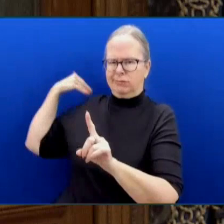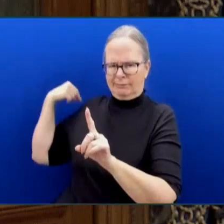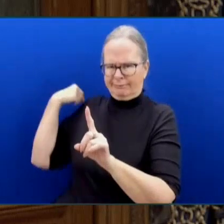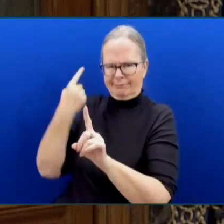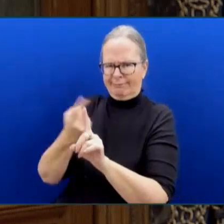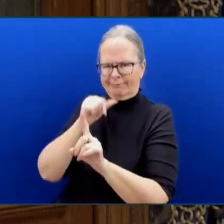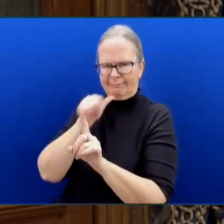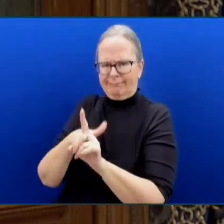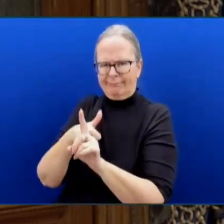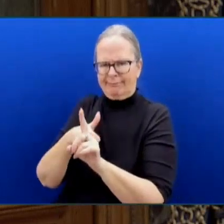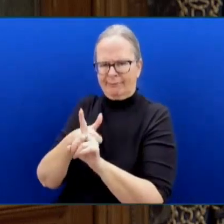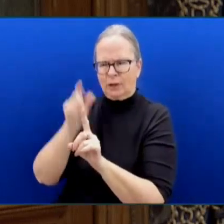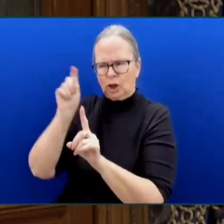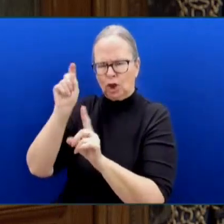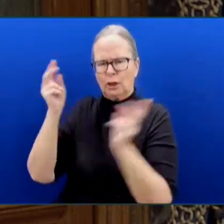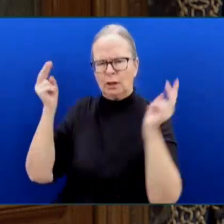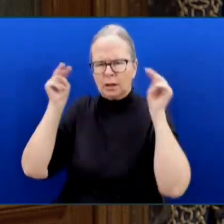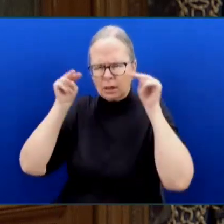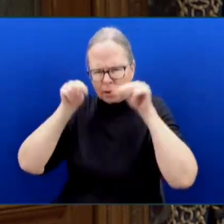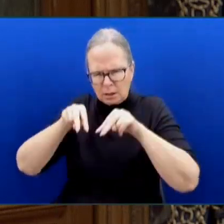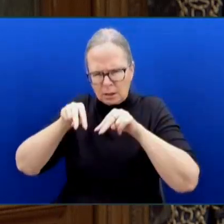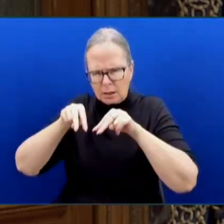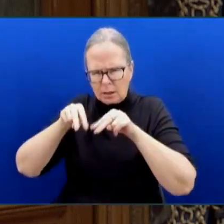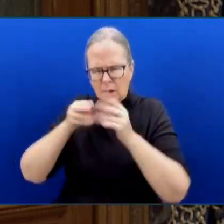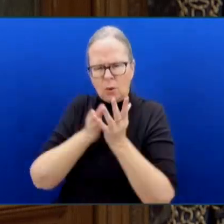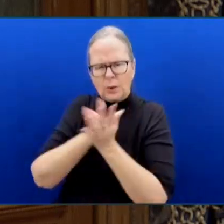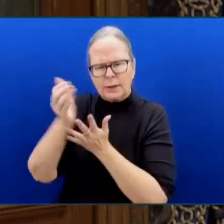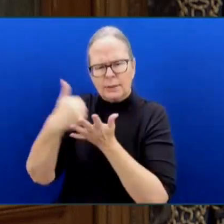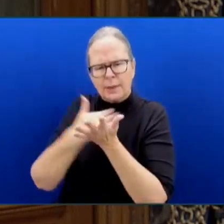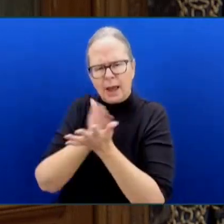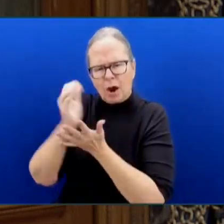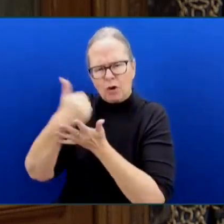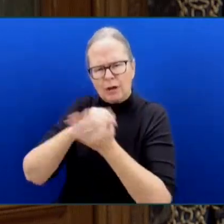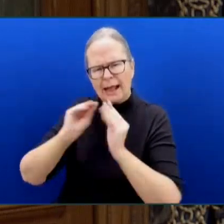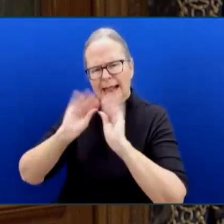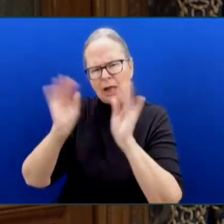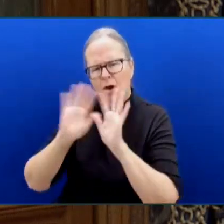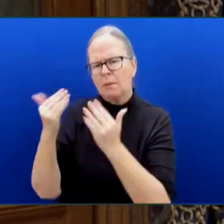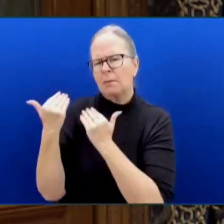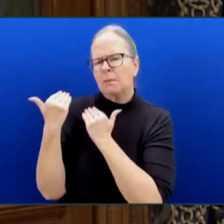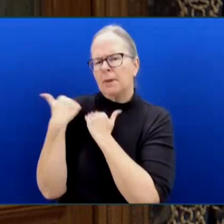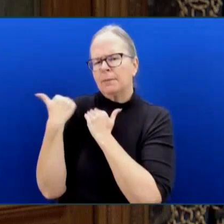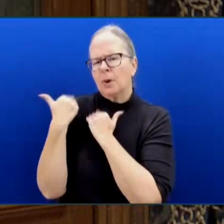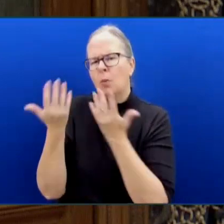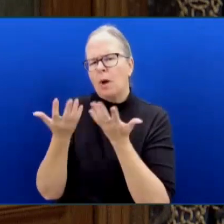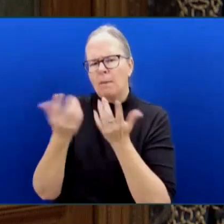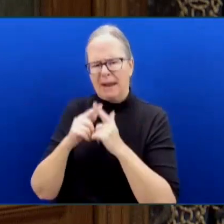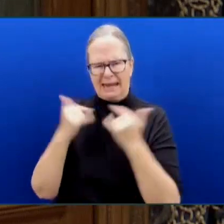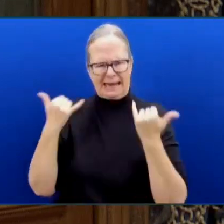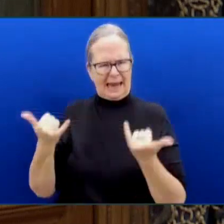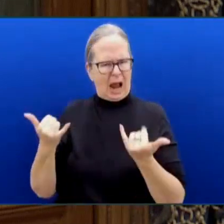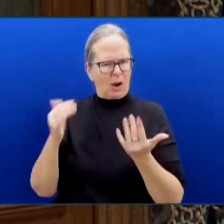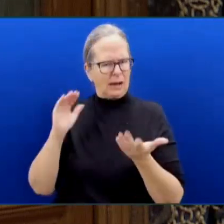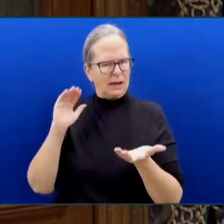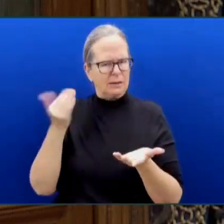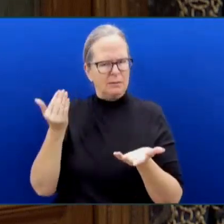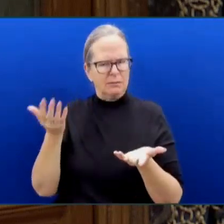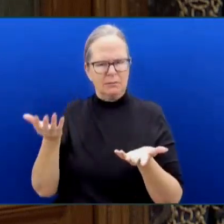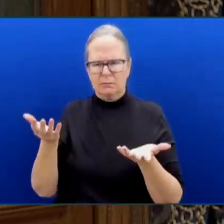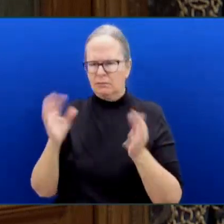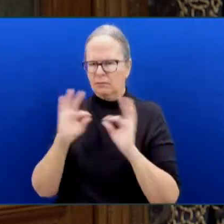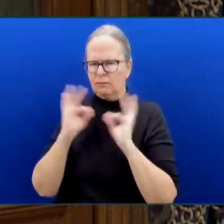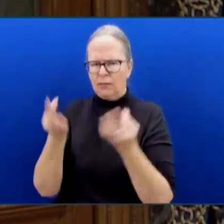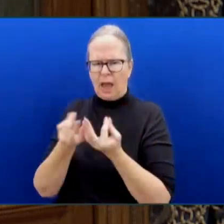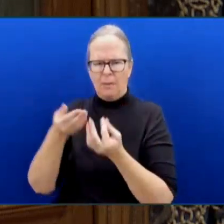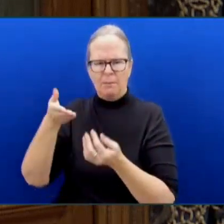has failed to give social workers and to give families that are impacted by the decisions that social workers make a